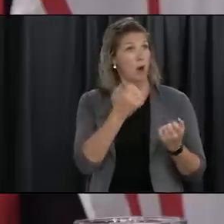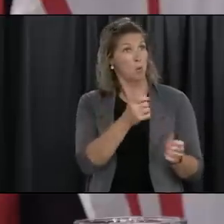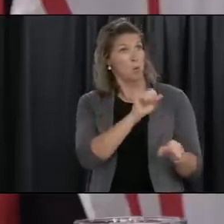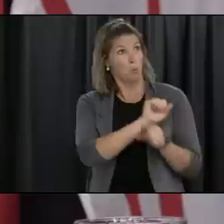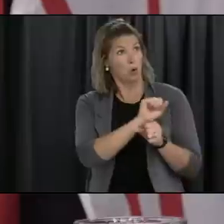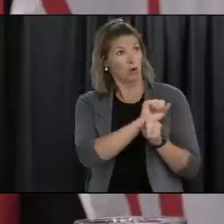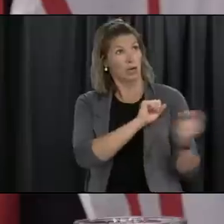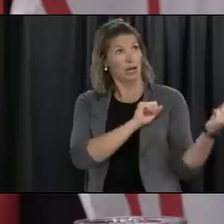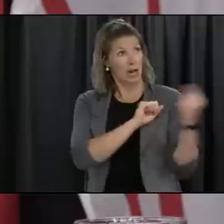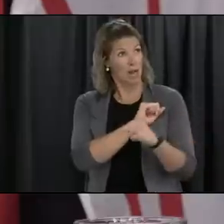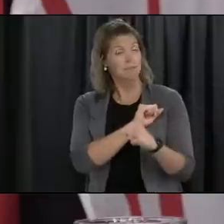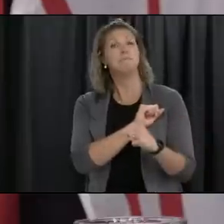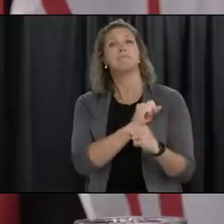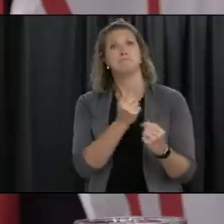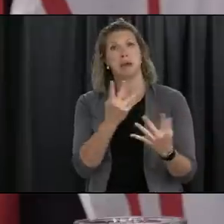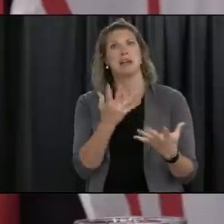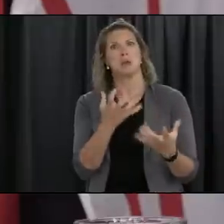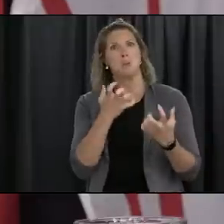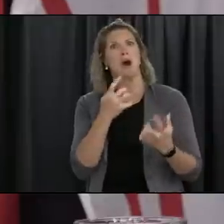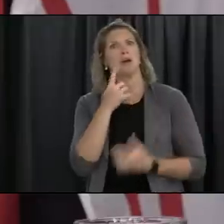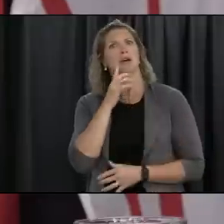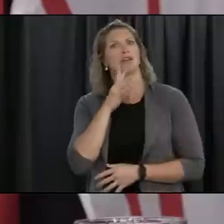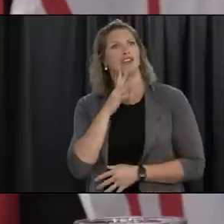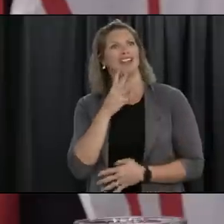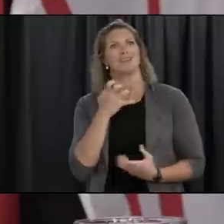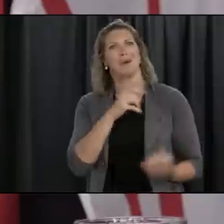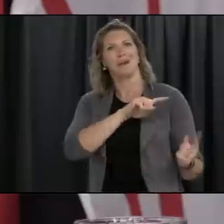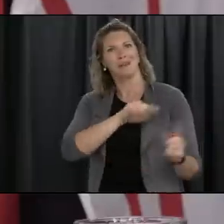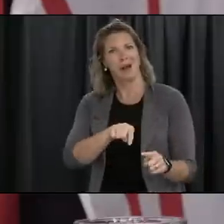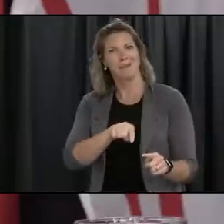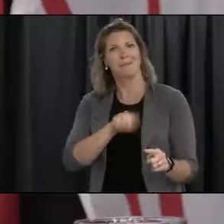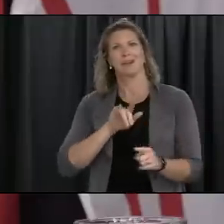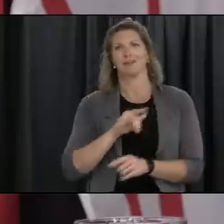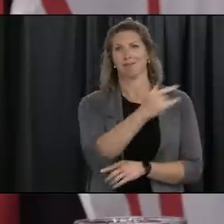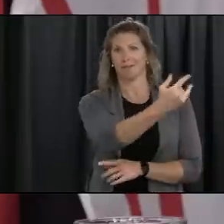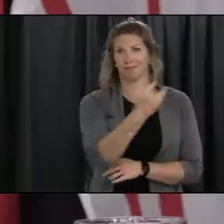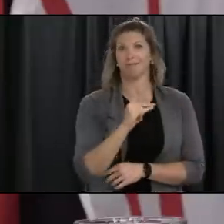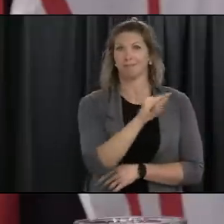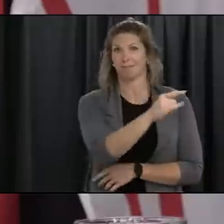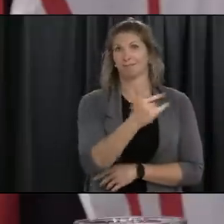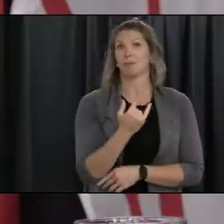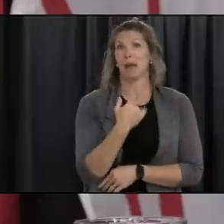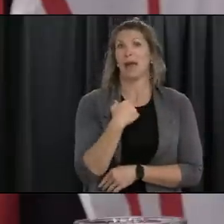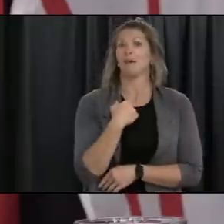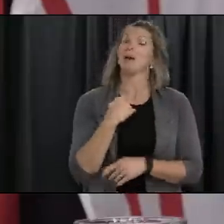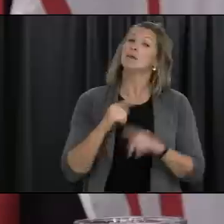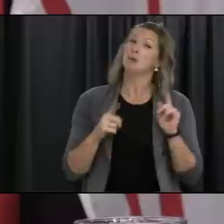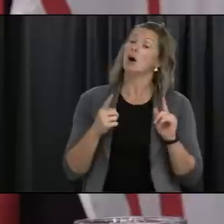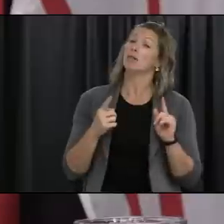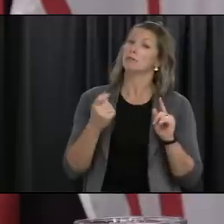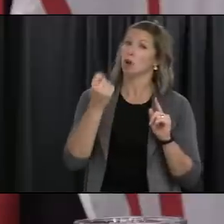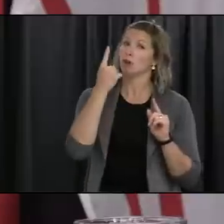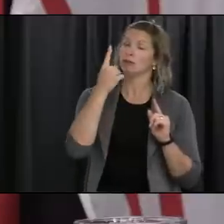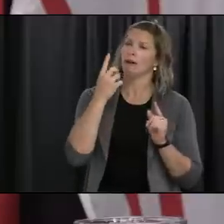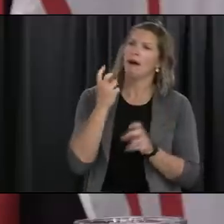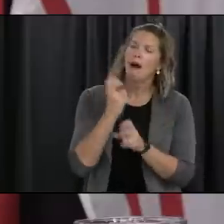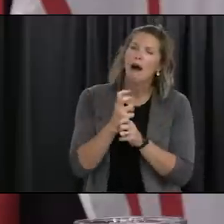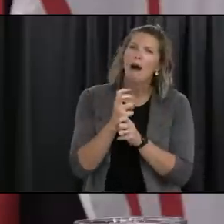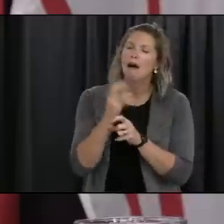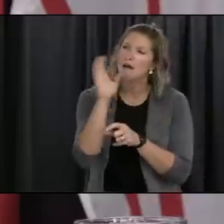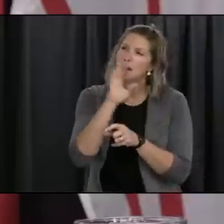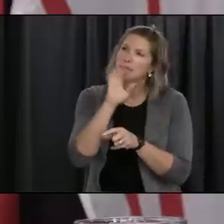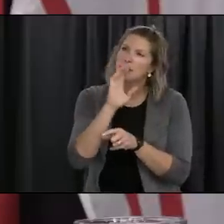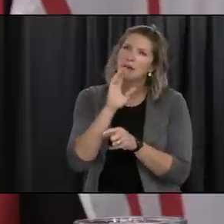place to work one of our paradoxes is that uh we have recruitment challenges as well and labrador